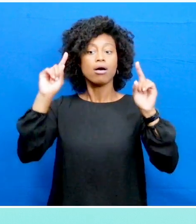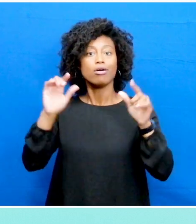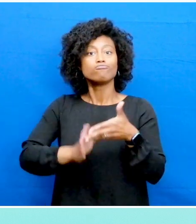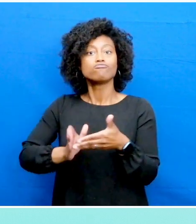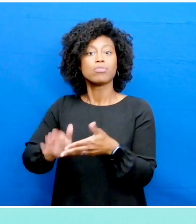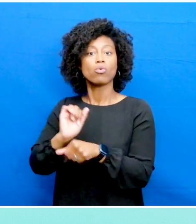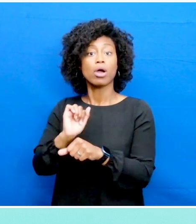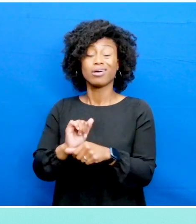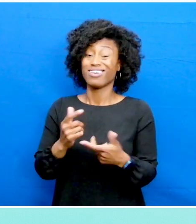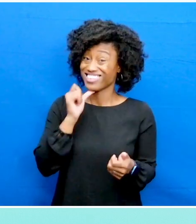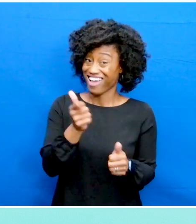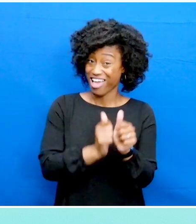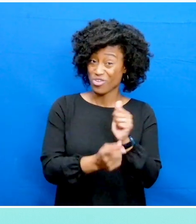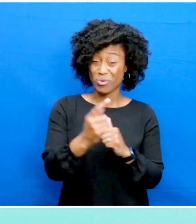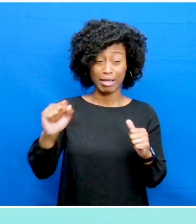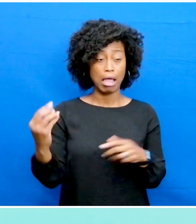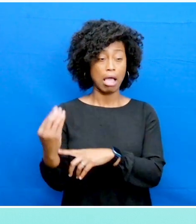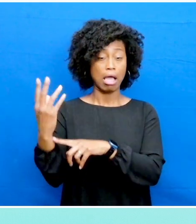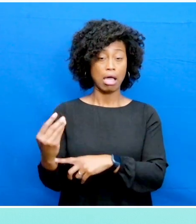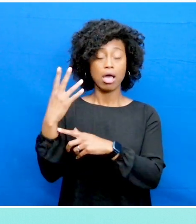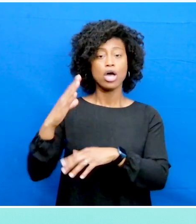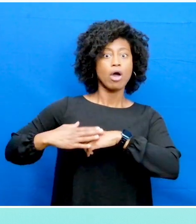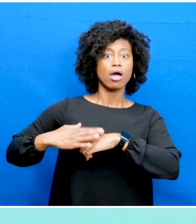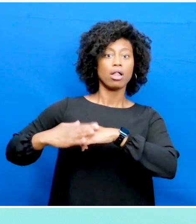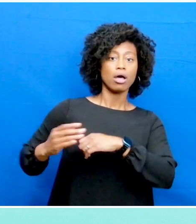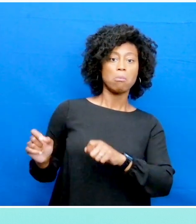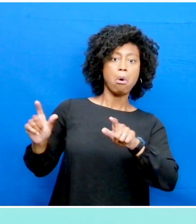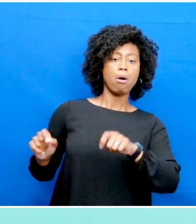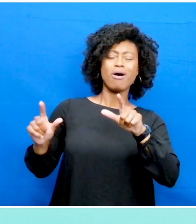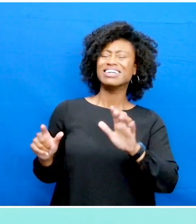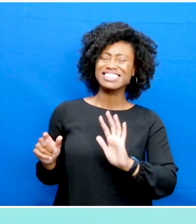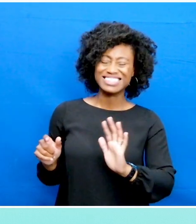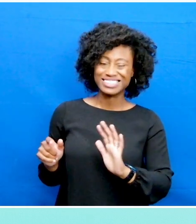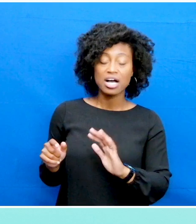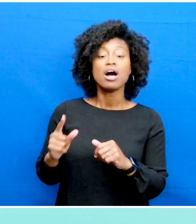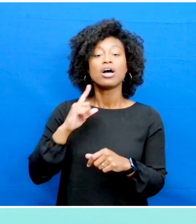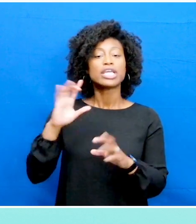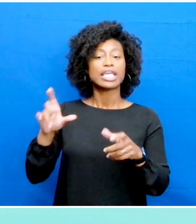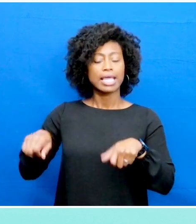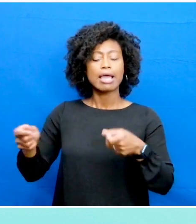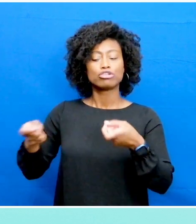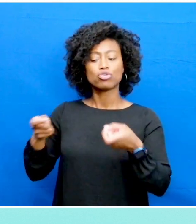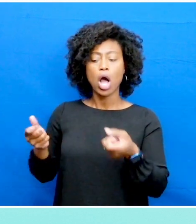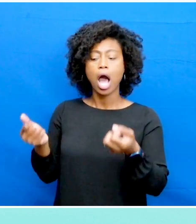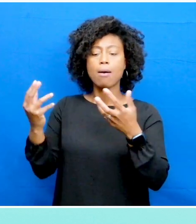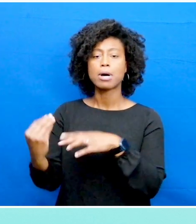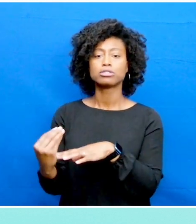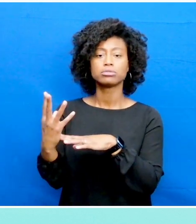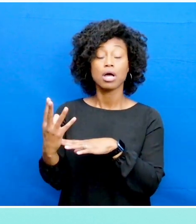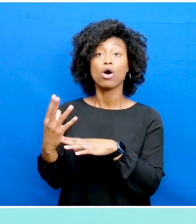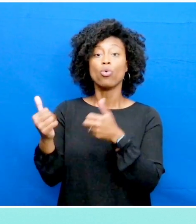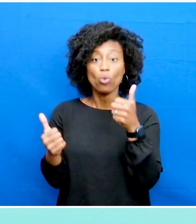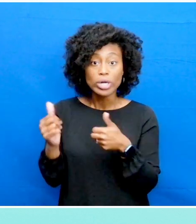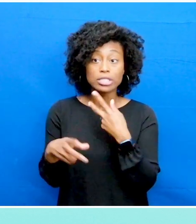And since not everyone operates effectively with constant notifications, Focus Assist enables users to control their own level